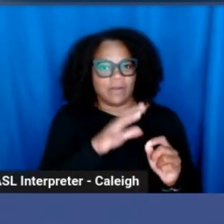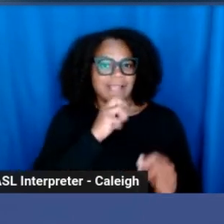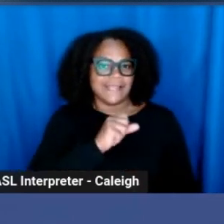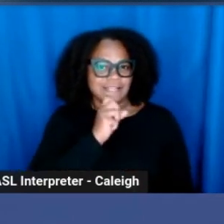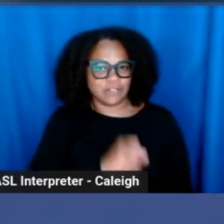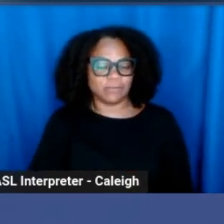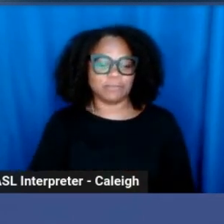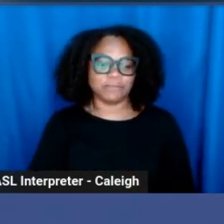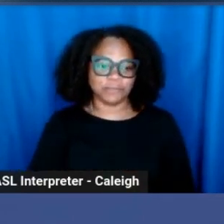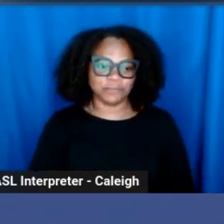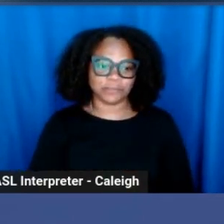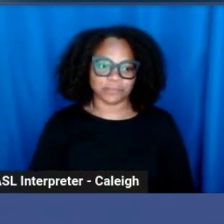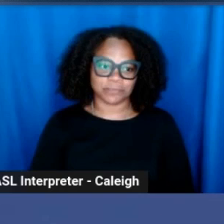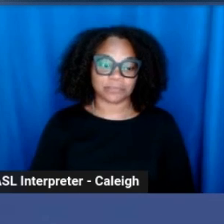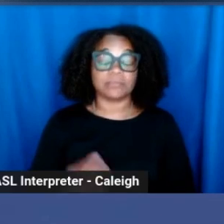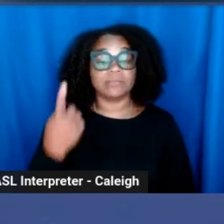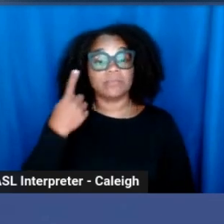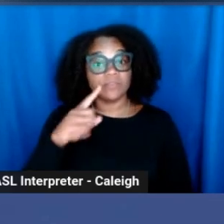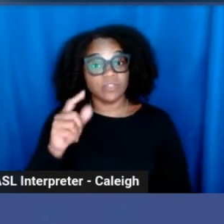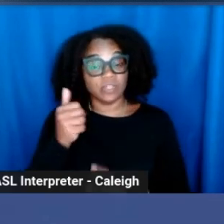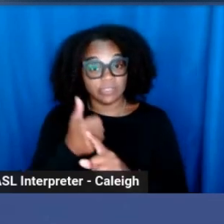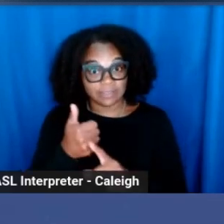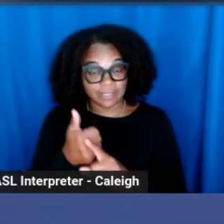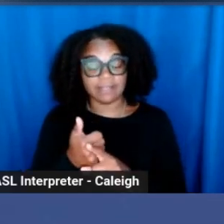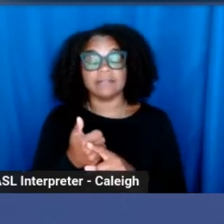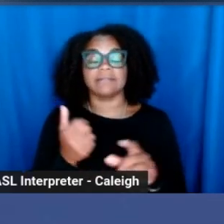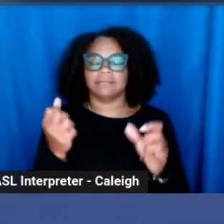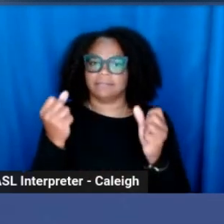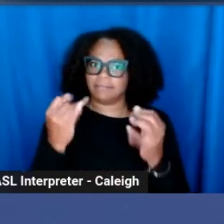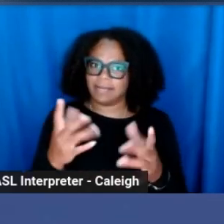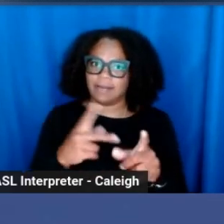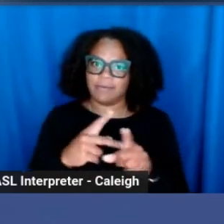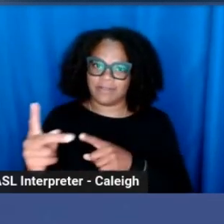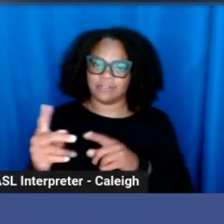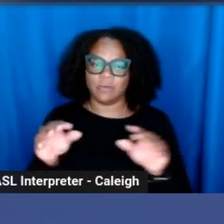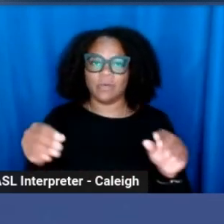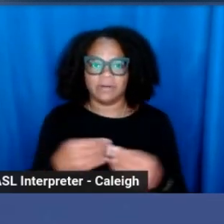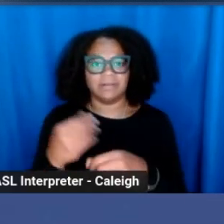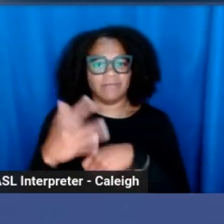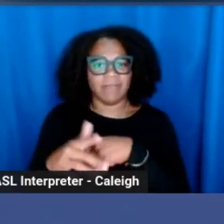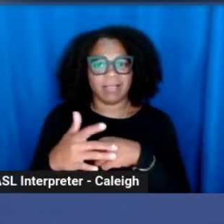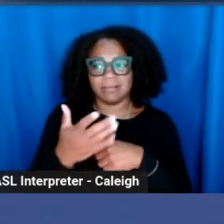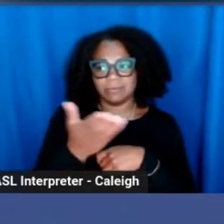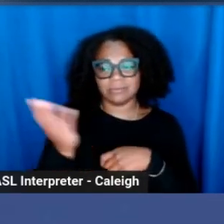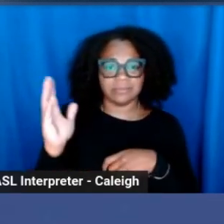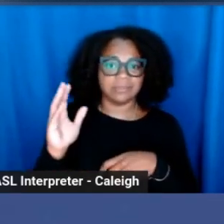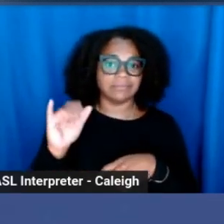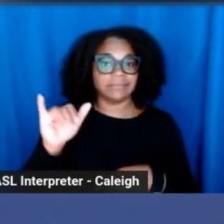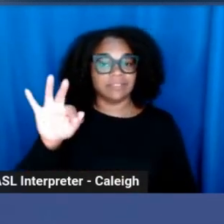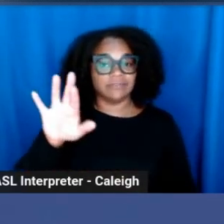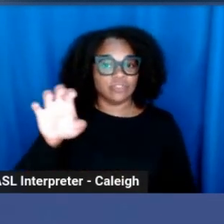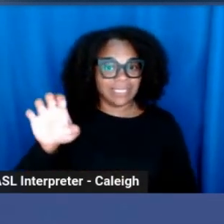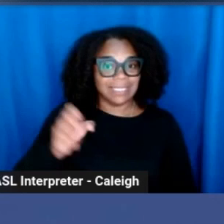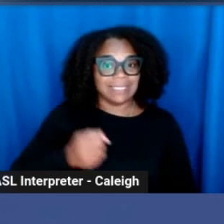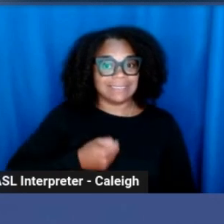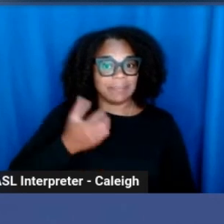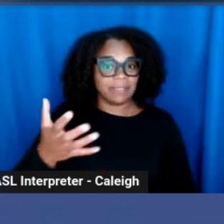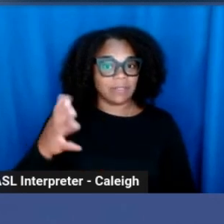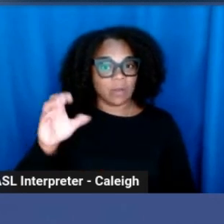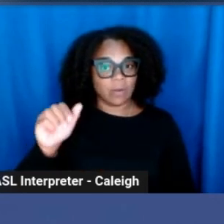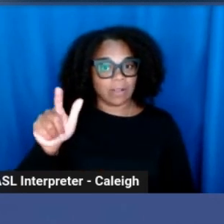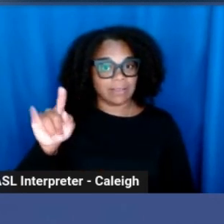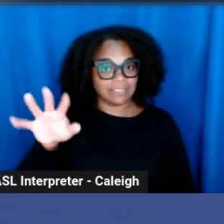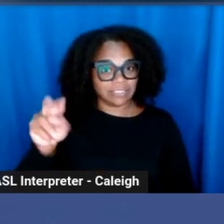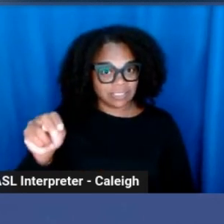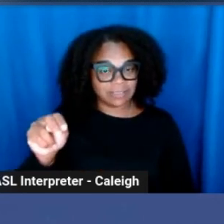Now, as far as for yourself, there are a lot of professional organizations out there, such as Free Speech Coalition, the Adult